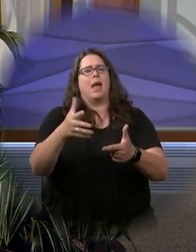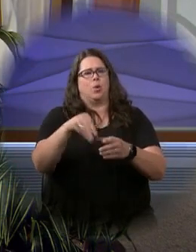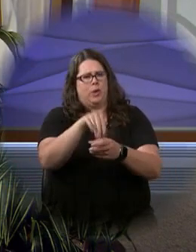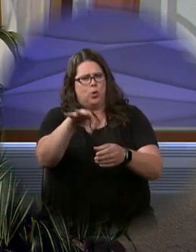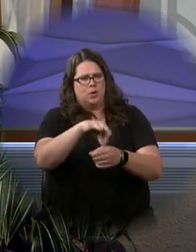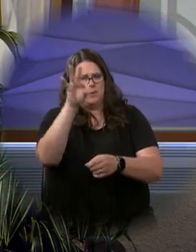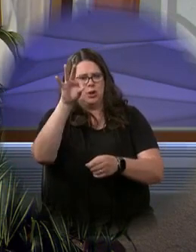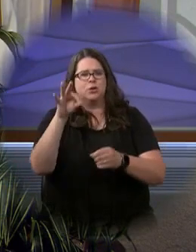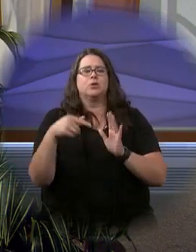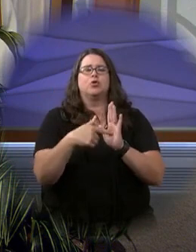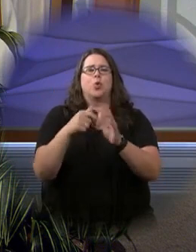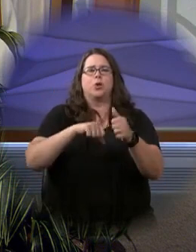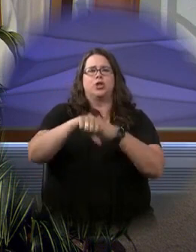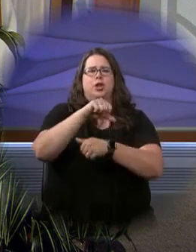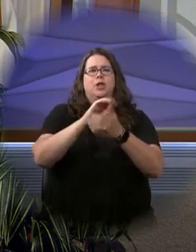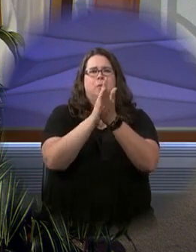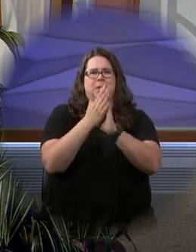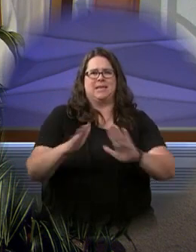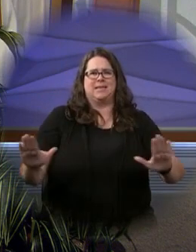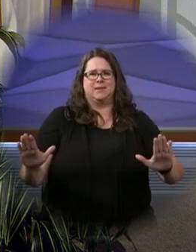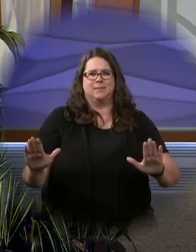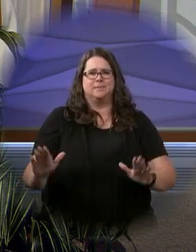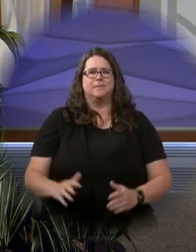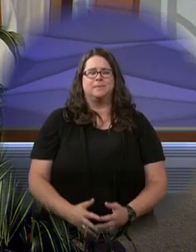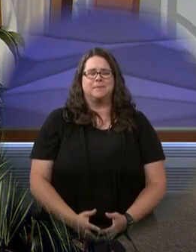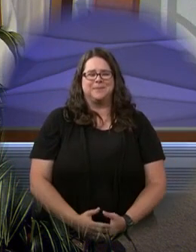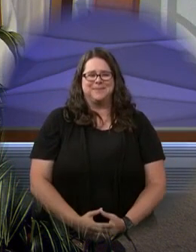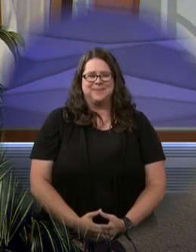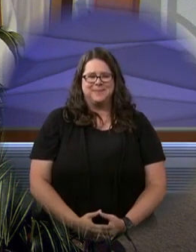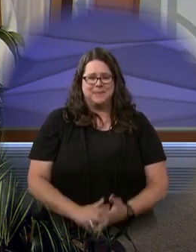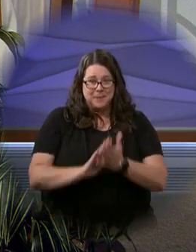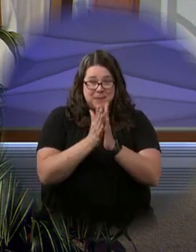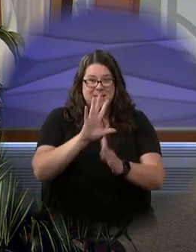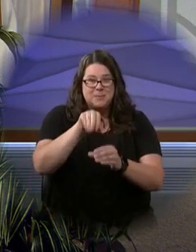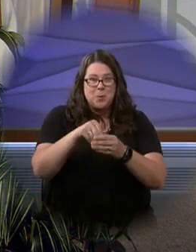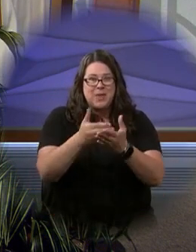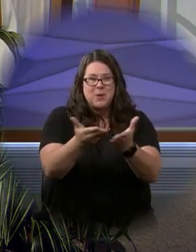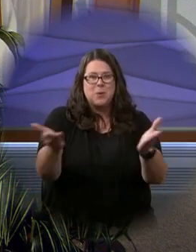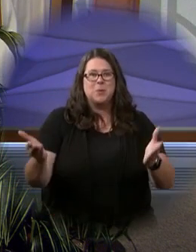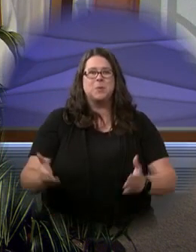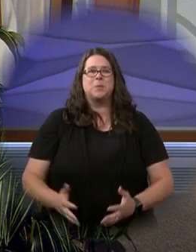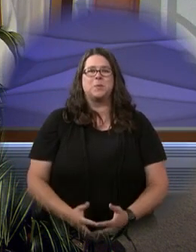spirit. Let us offer his word of peace to those who may be near to us.